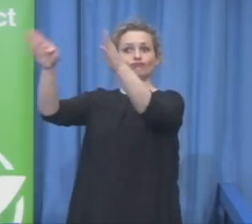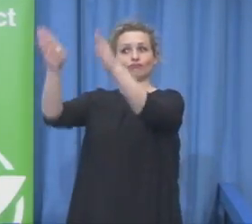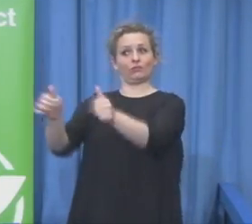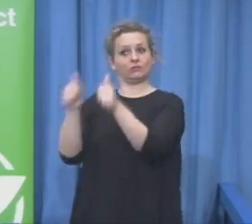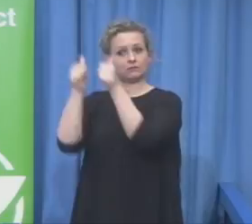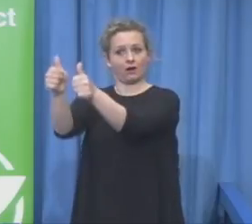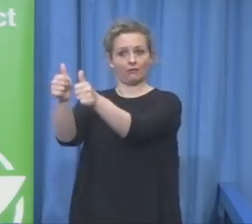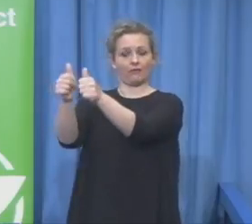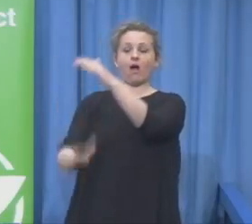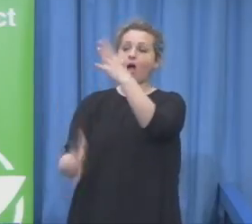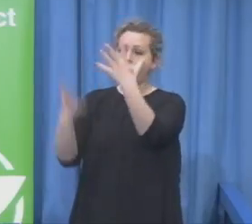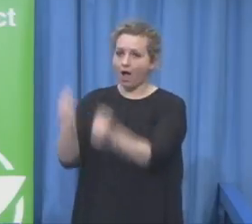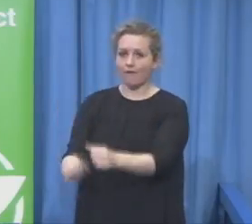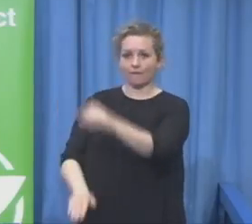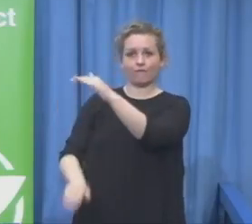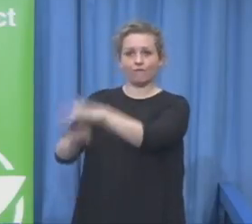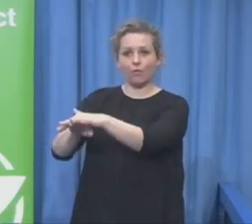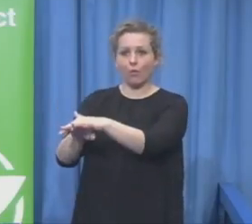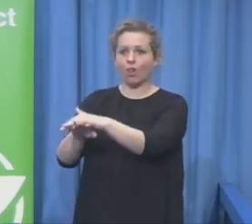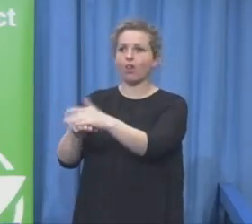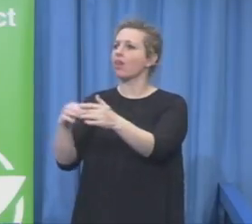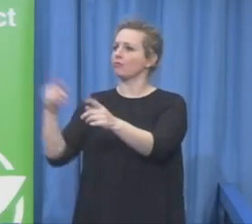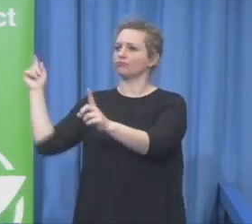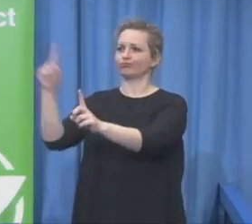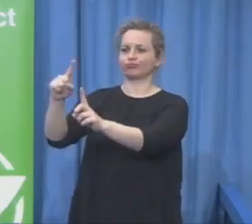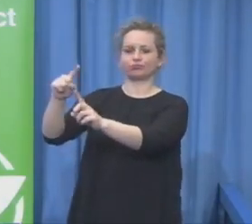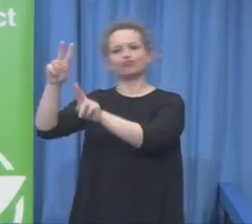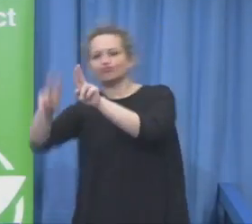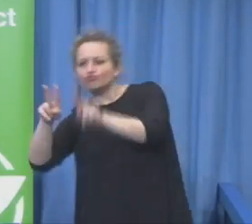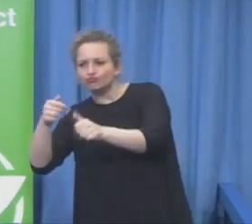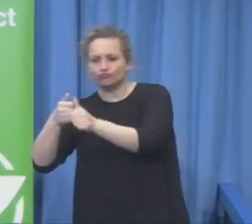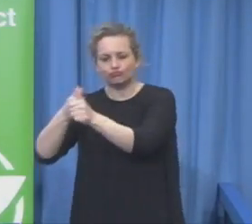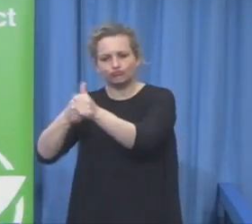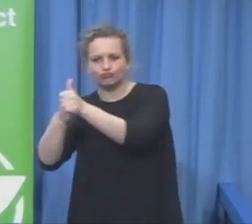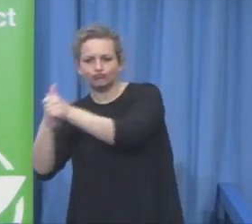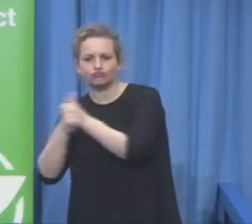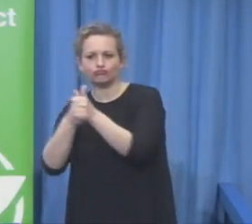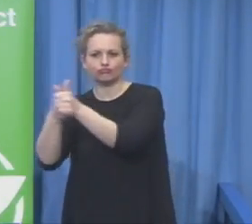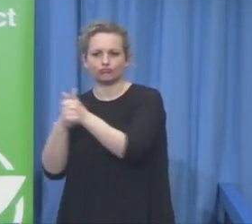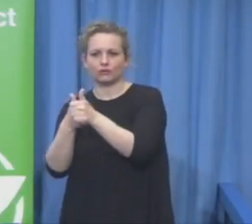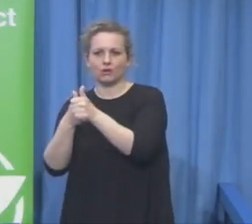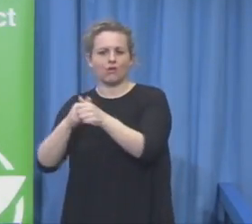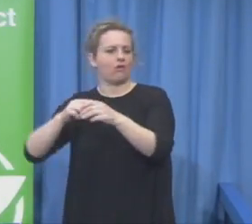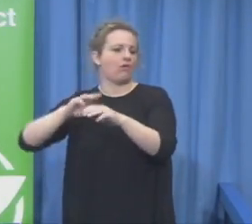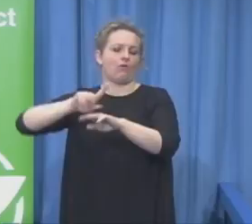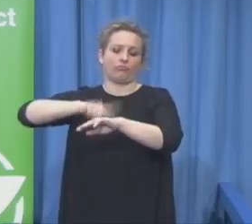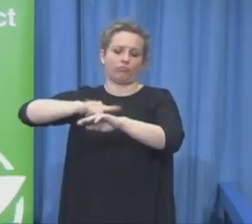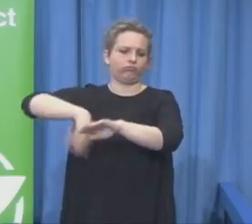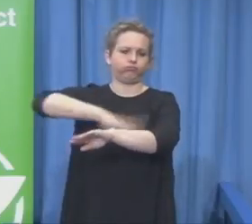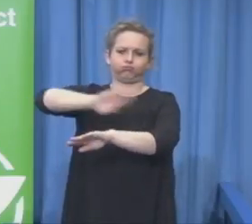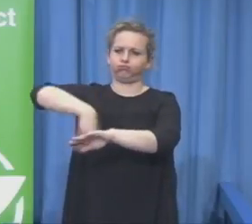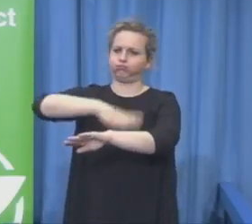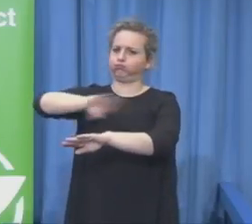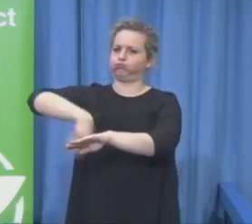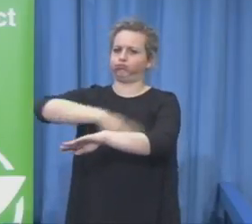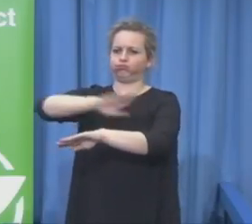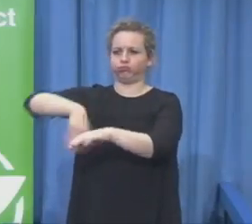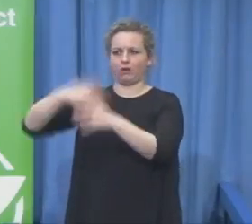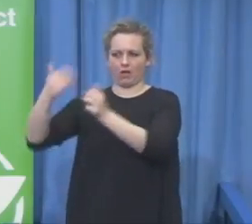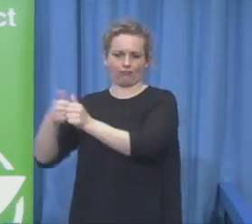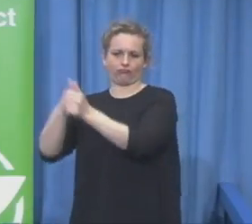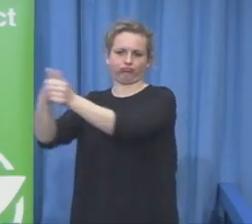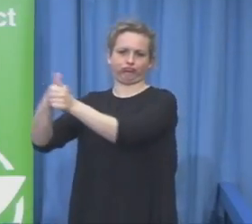I have been working on disability, of course, all these 30 years after Markus'